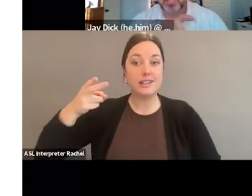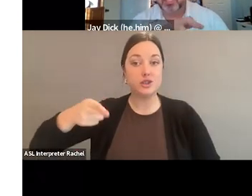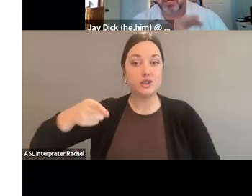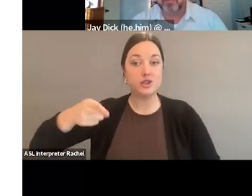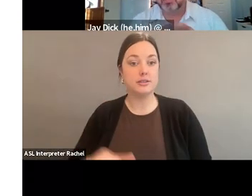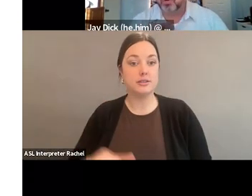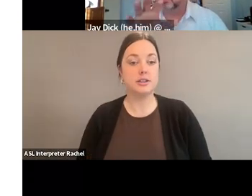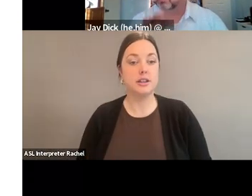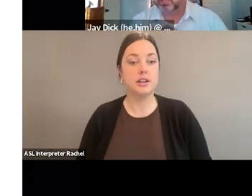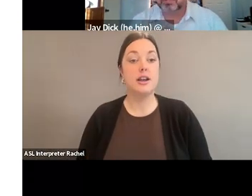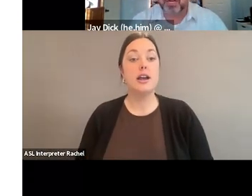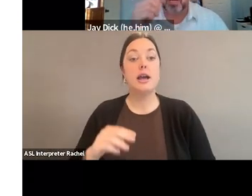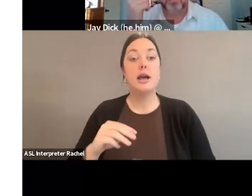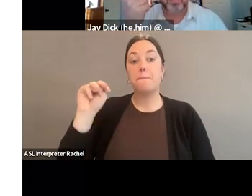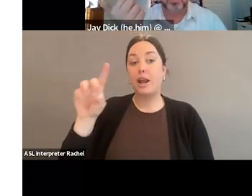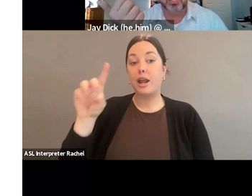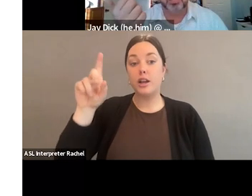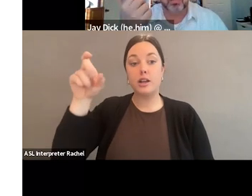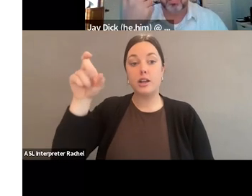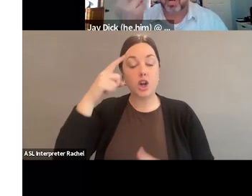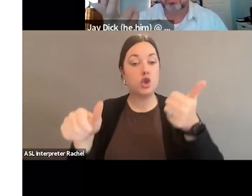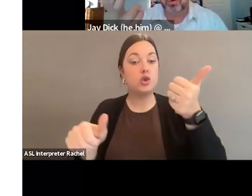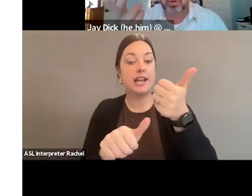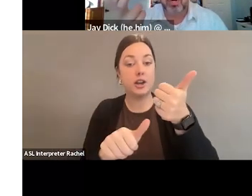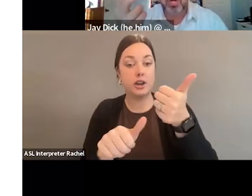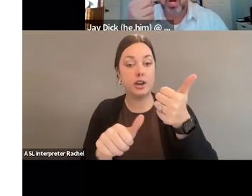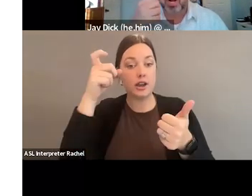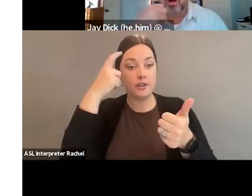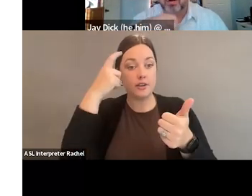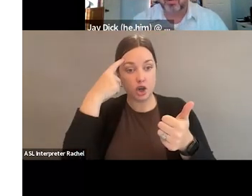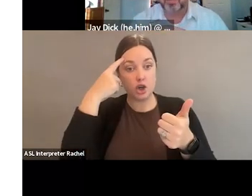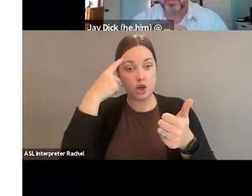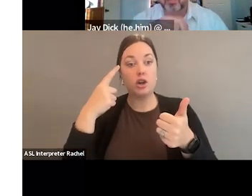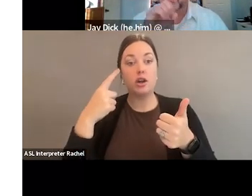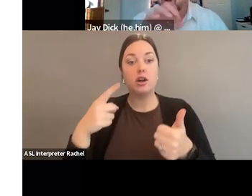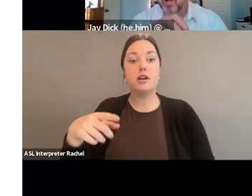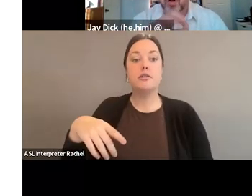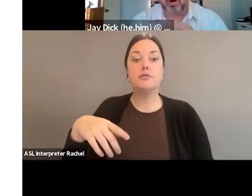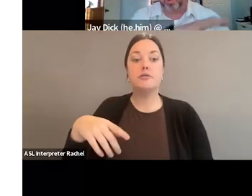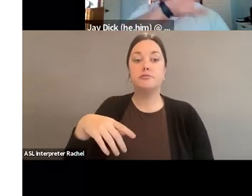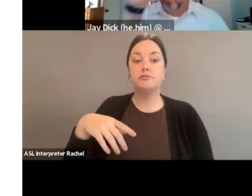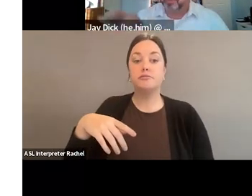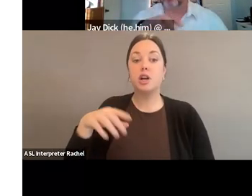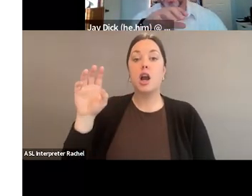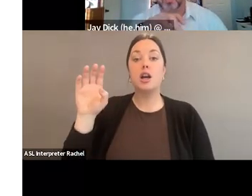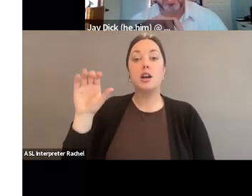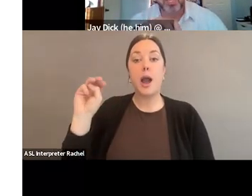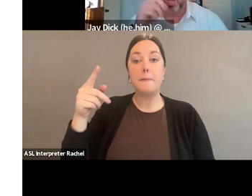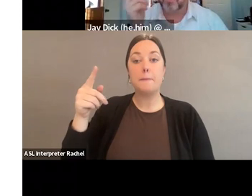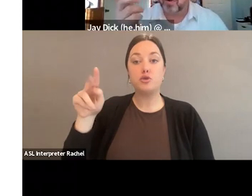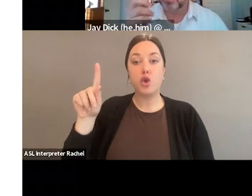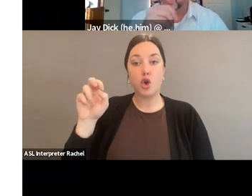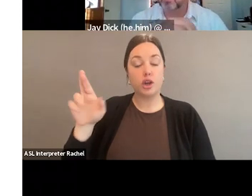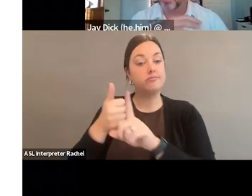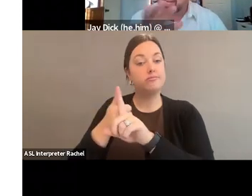Maryland, governor joins the lieutenant governor, attorney general, comptroller are all people of color